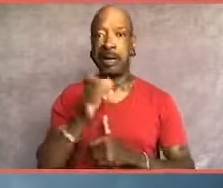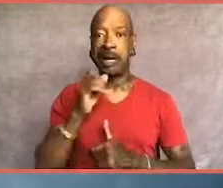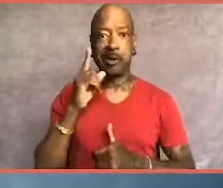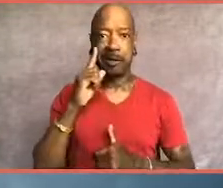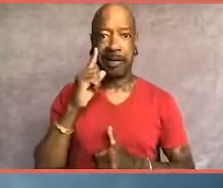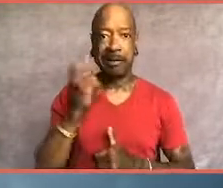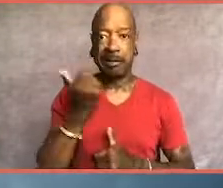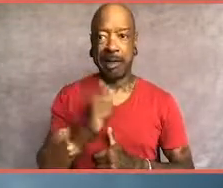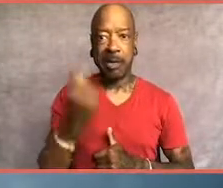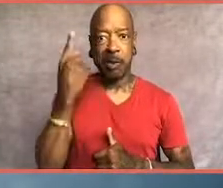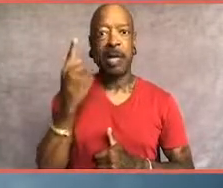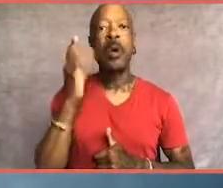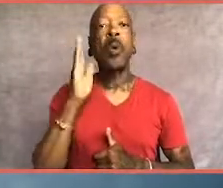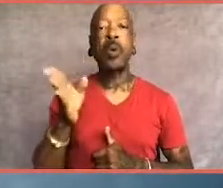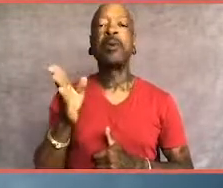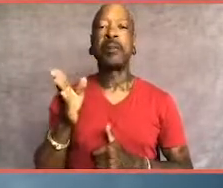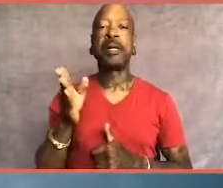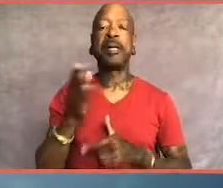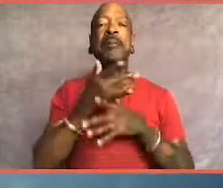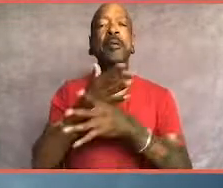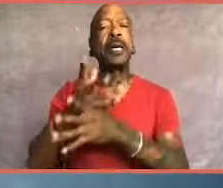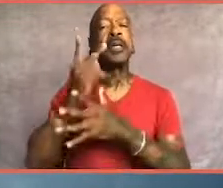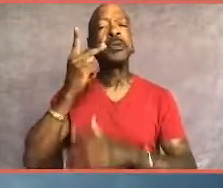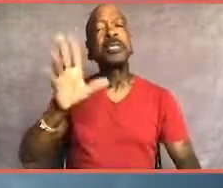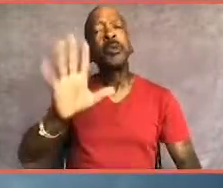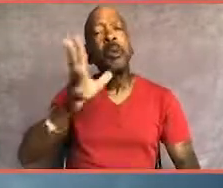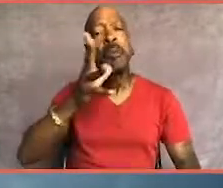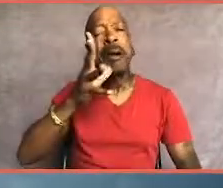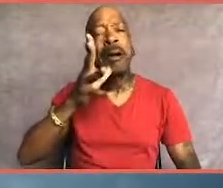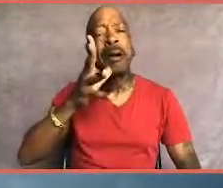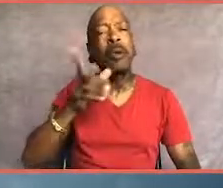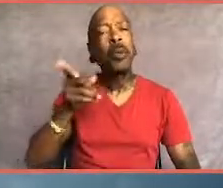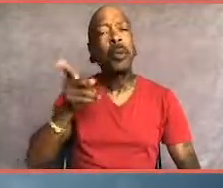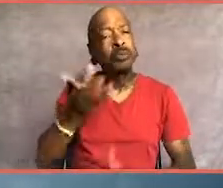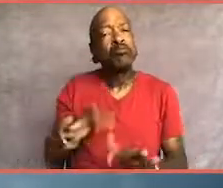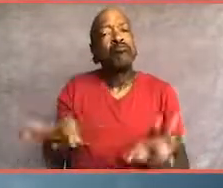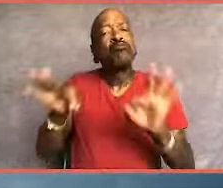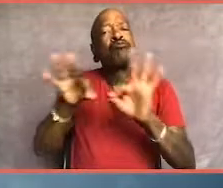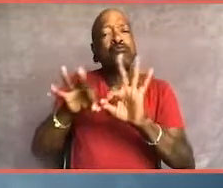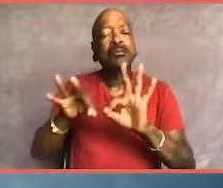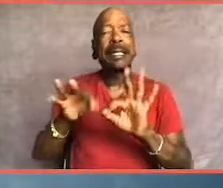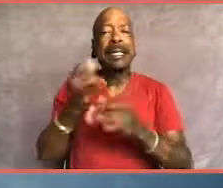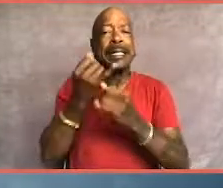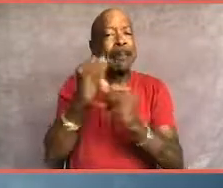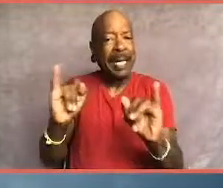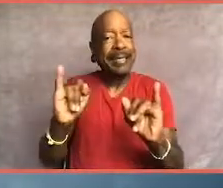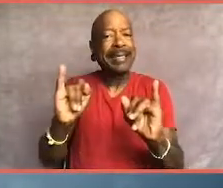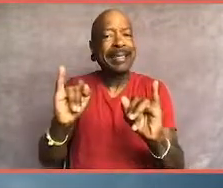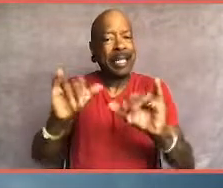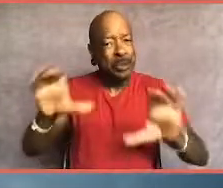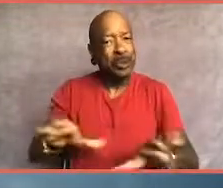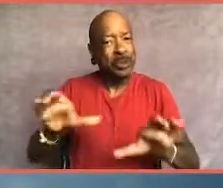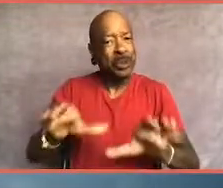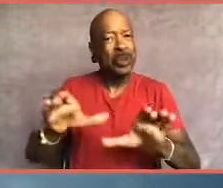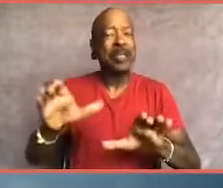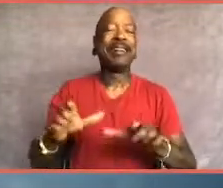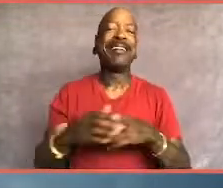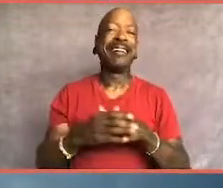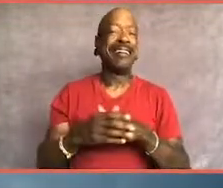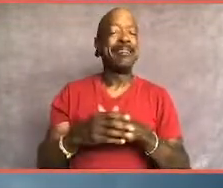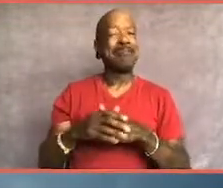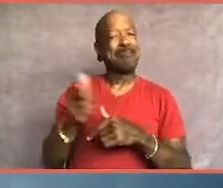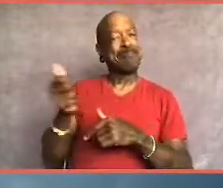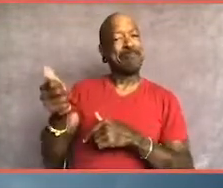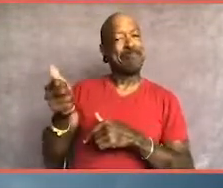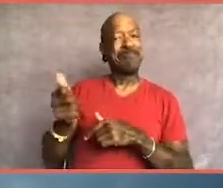would be prepared to see your mom, who's vital and independent and doing her own